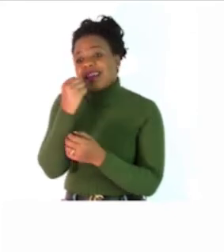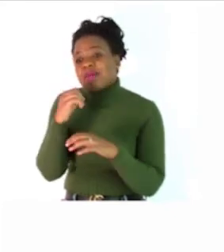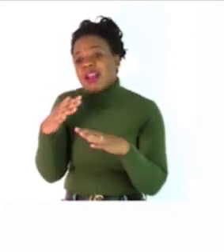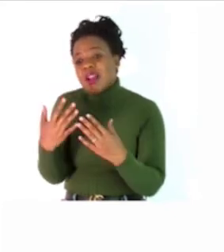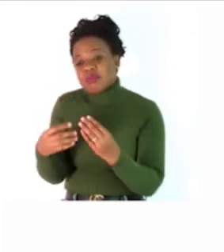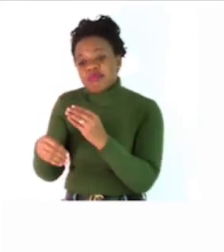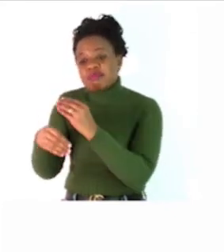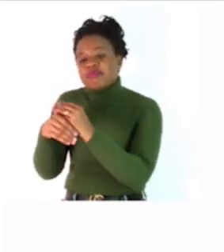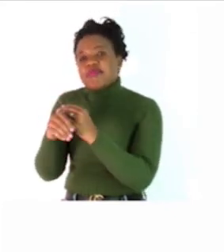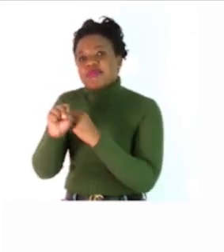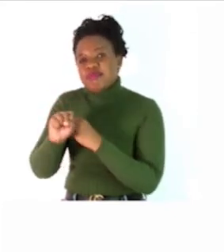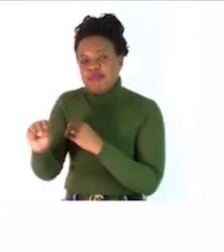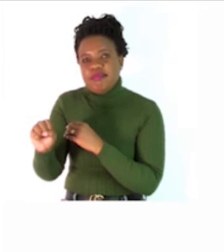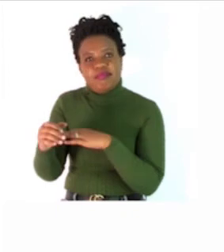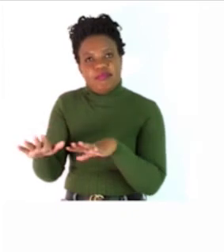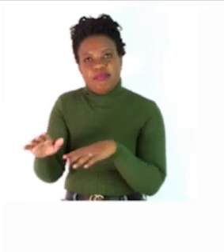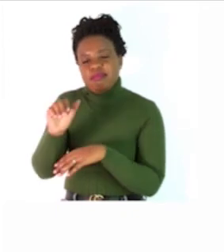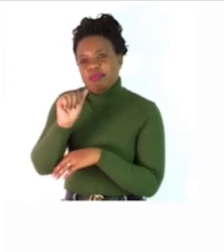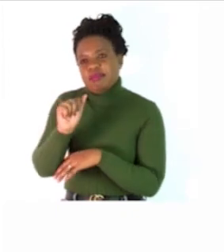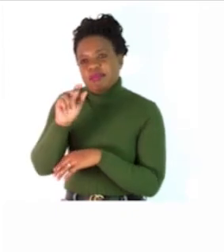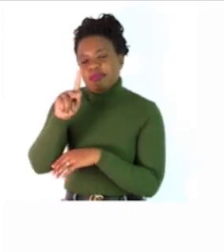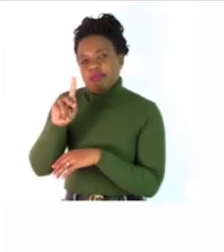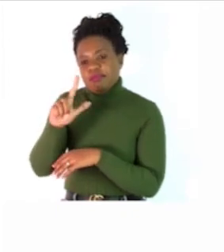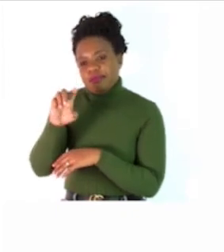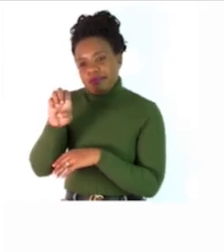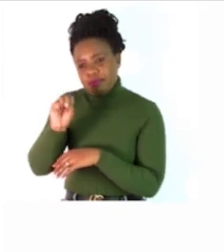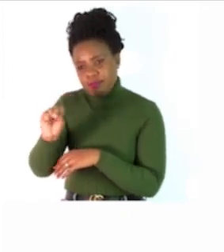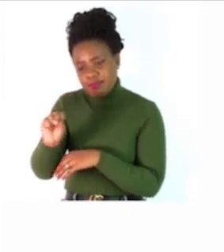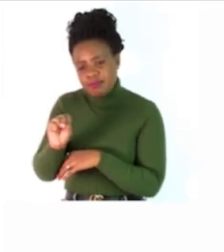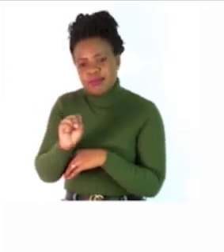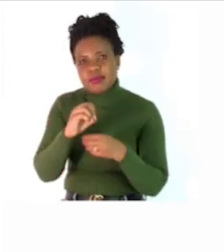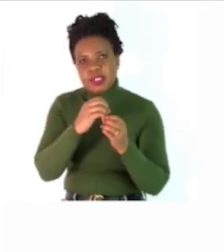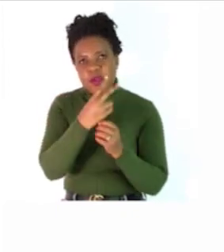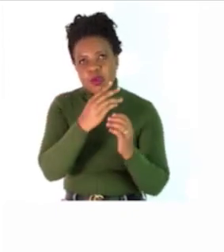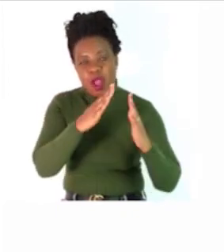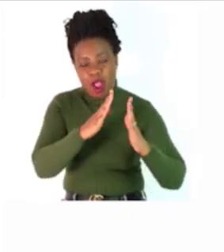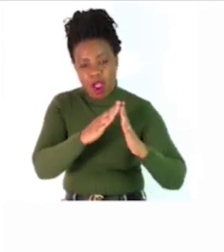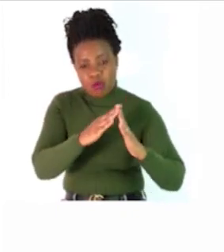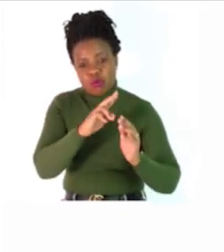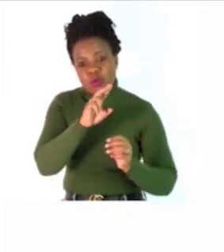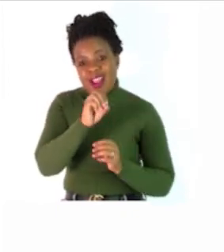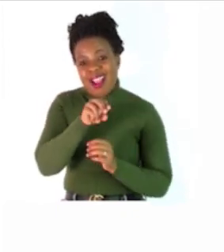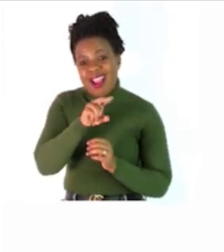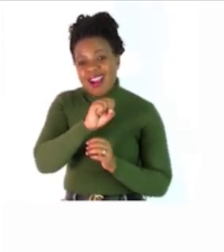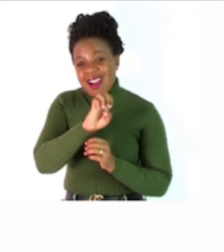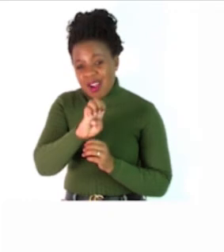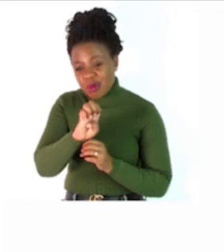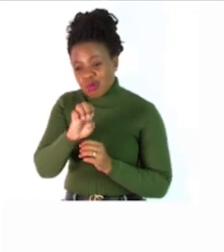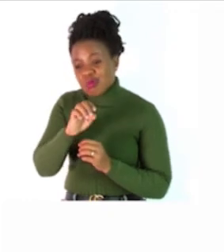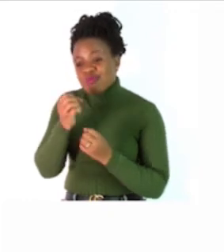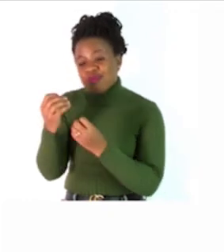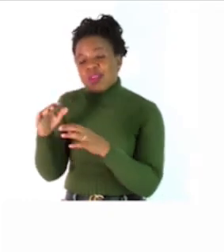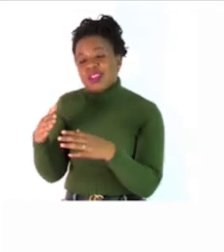we added in s there house houses then you will do the rest